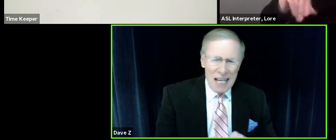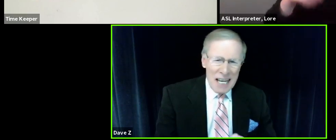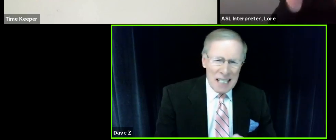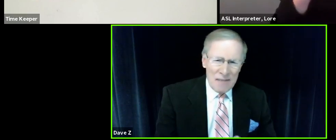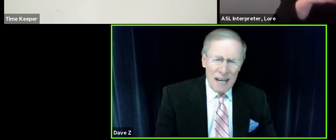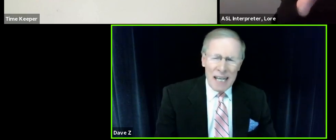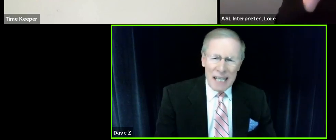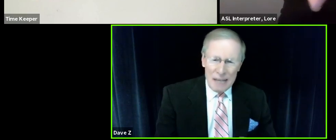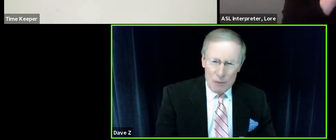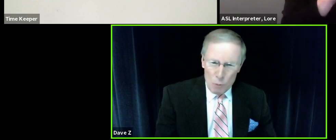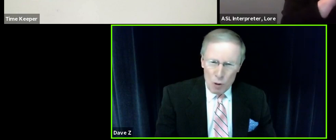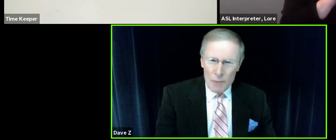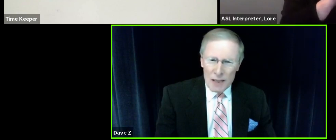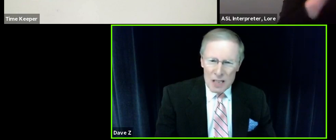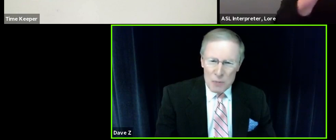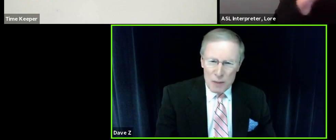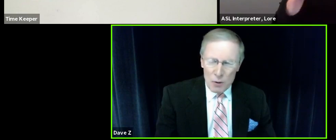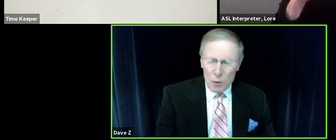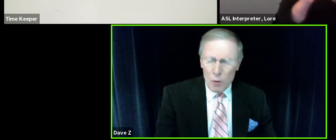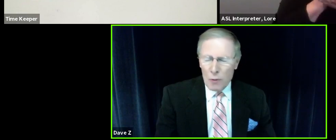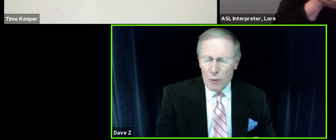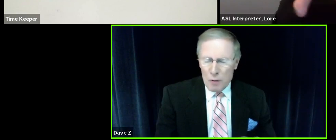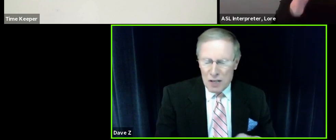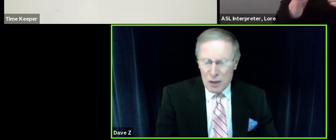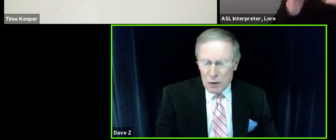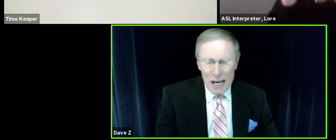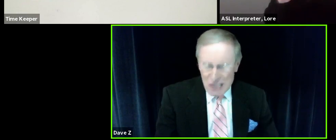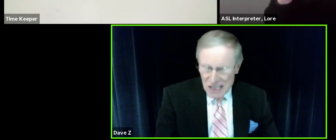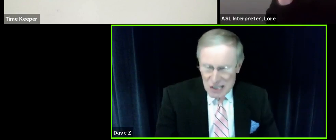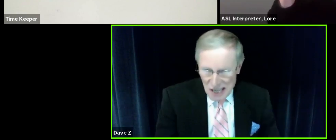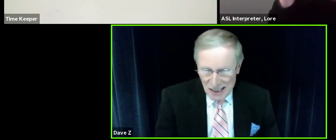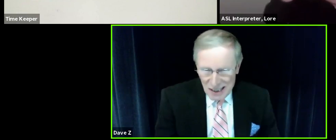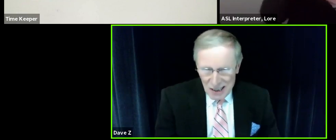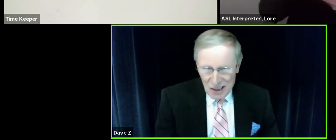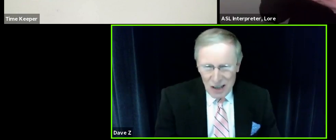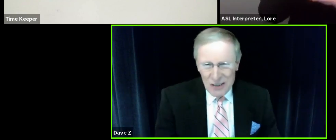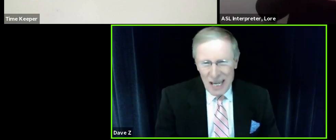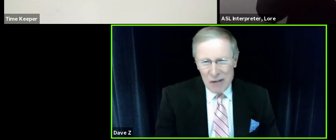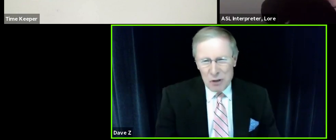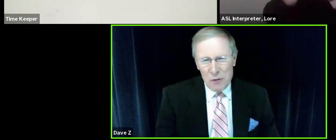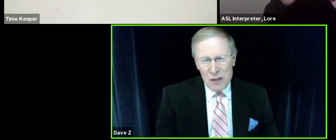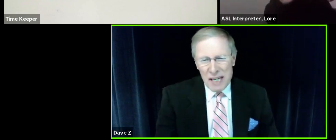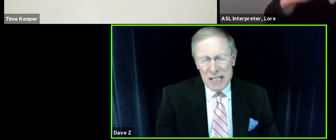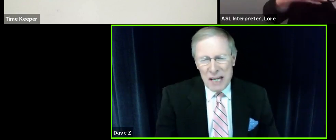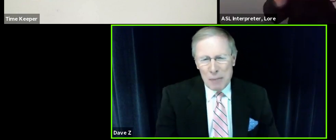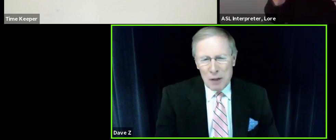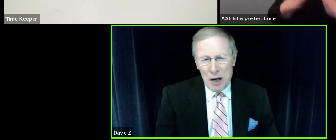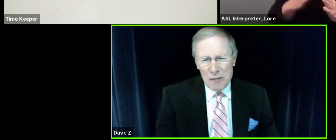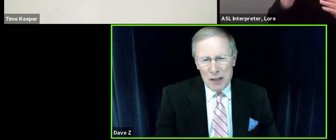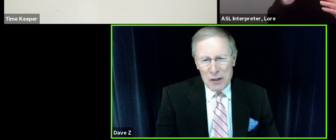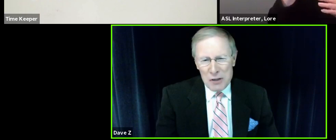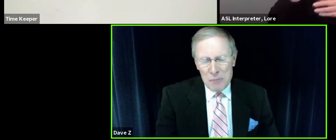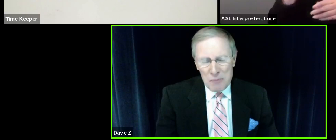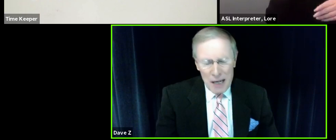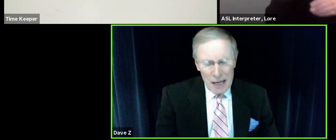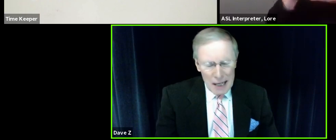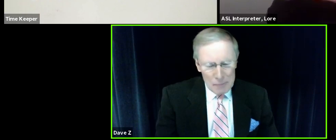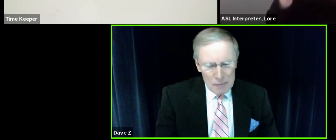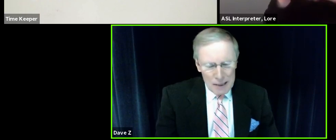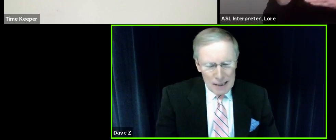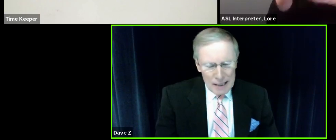chance to find out even more about these people that want to represent you, as Dina said, on the council for the next couple of years.